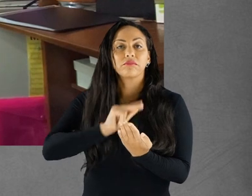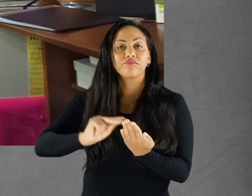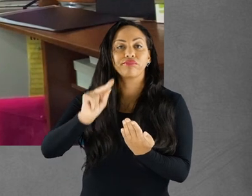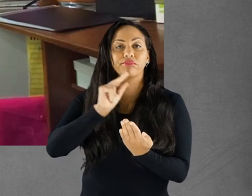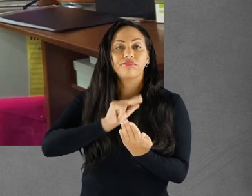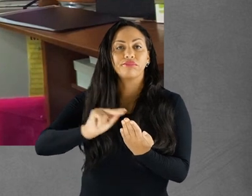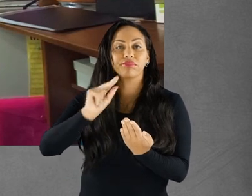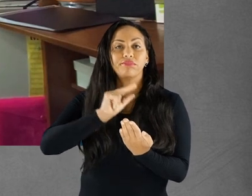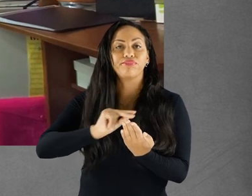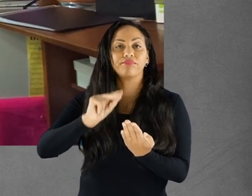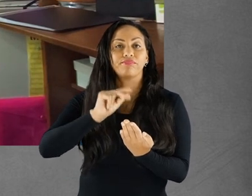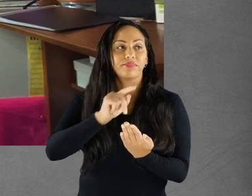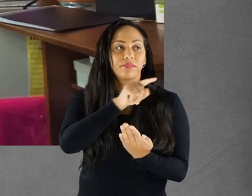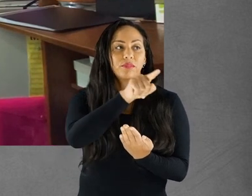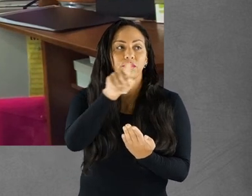to relax.